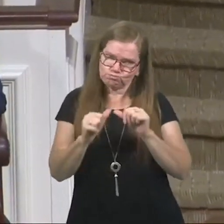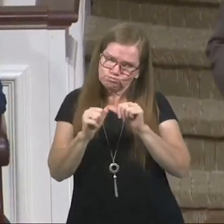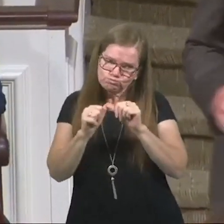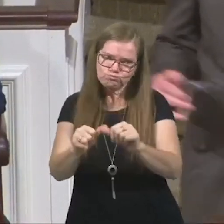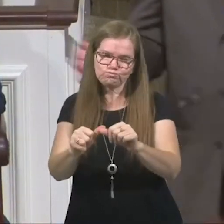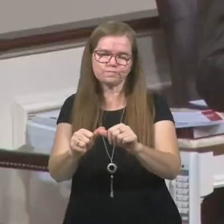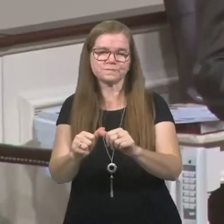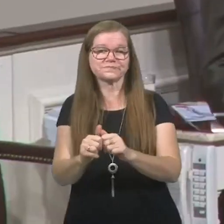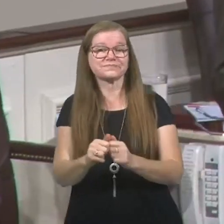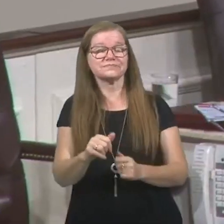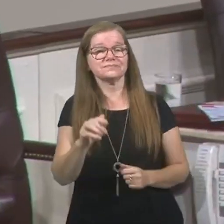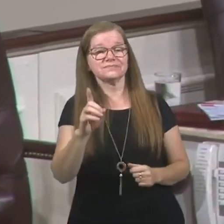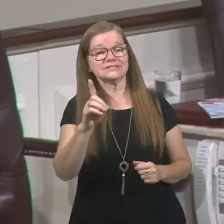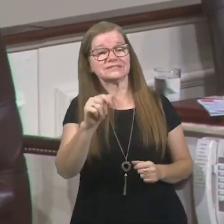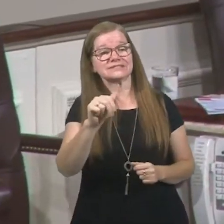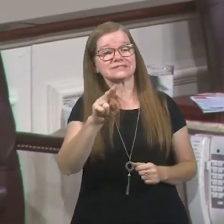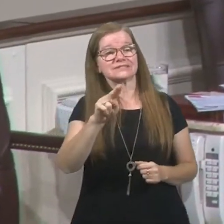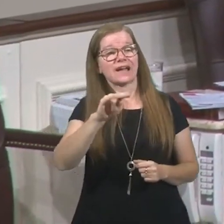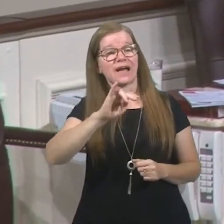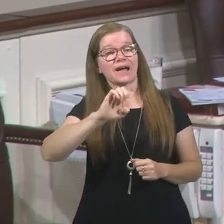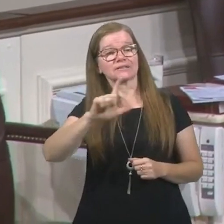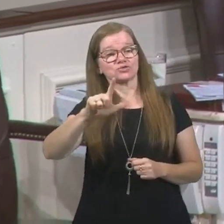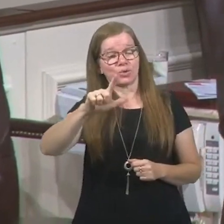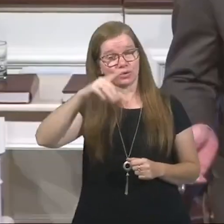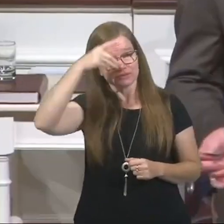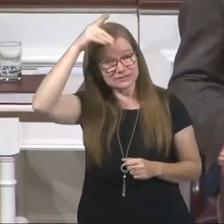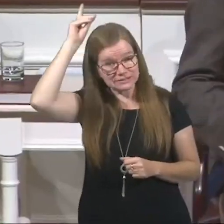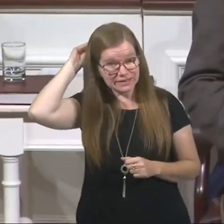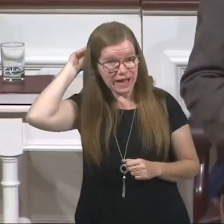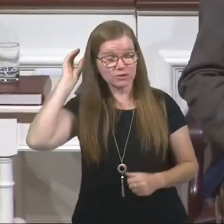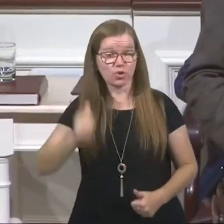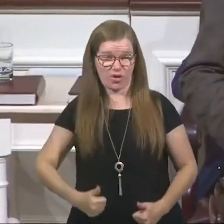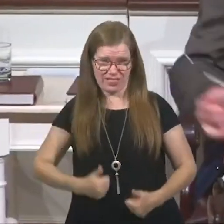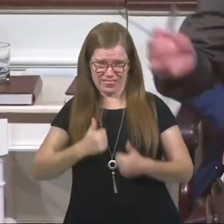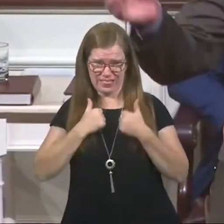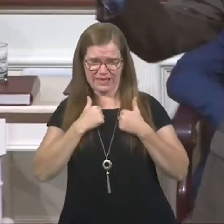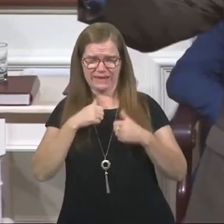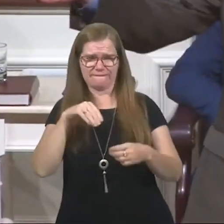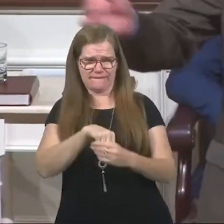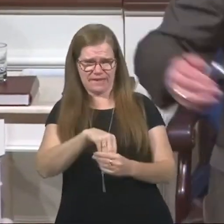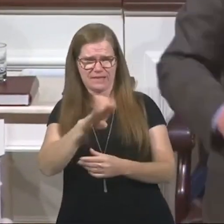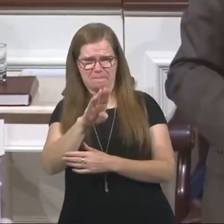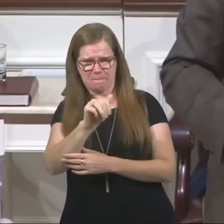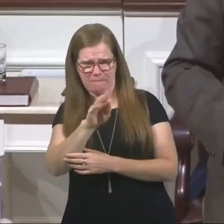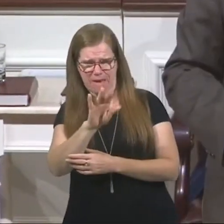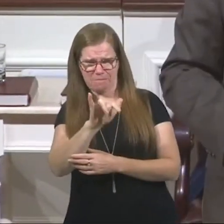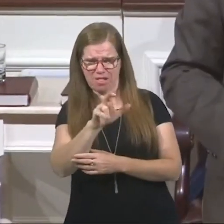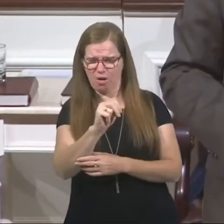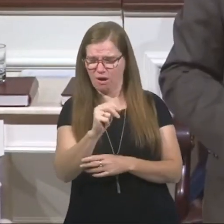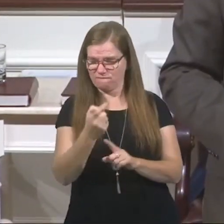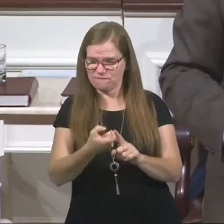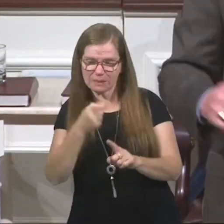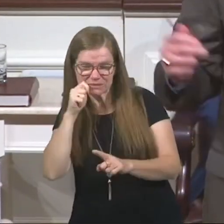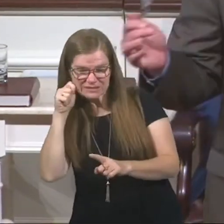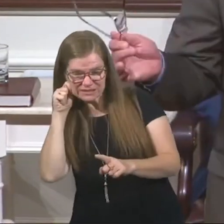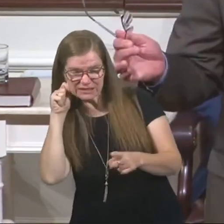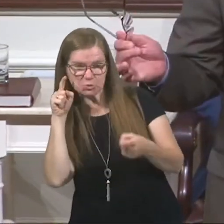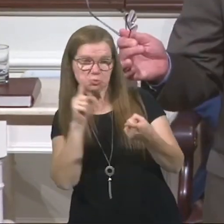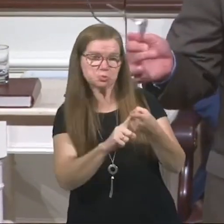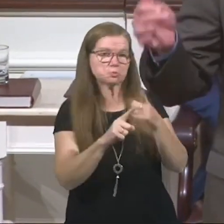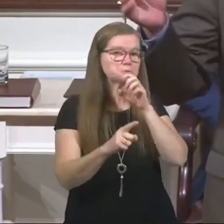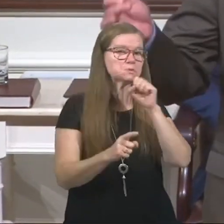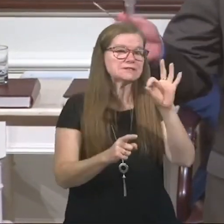think of Daniel. He didn't. He lived in Babylon from the time he was a teenager till into his 90s. And in